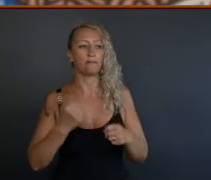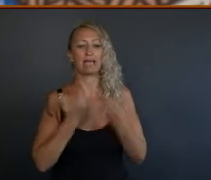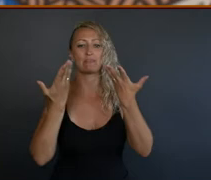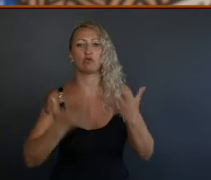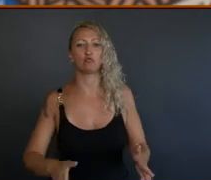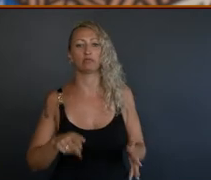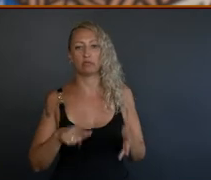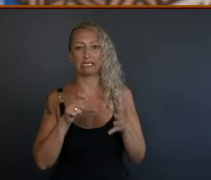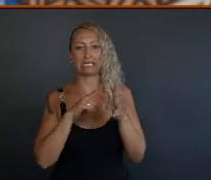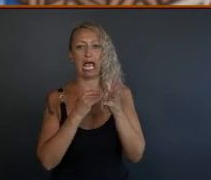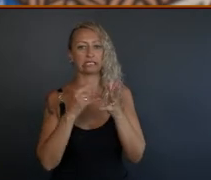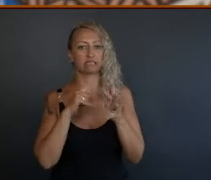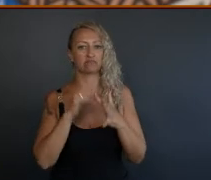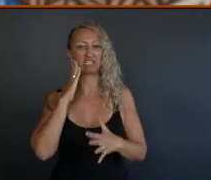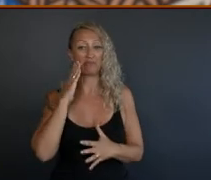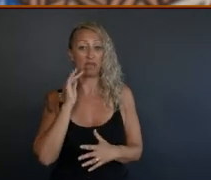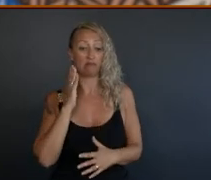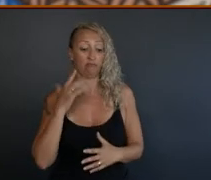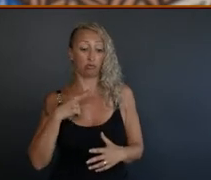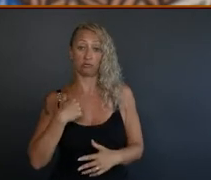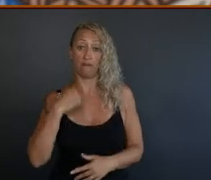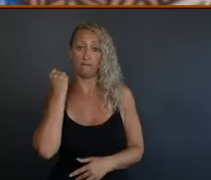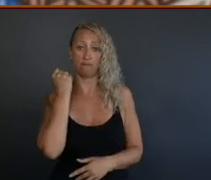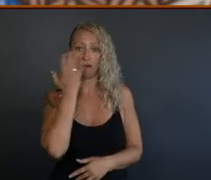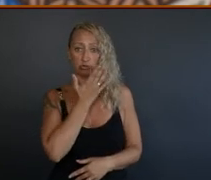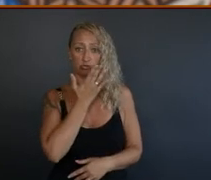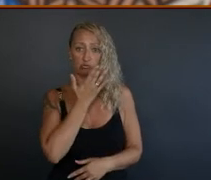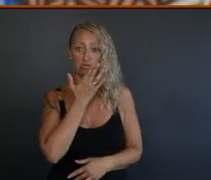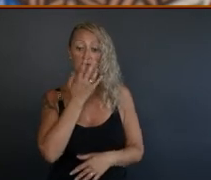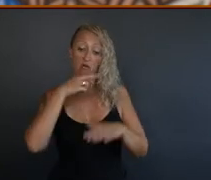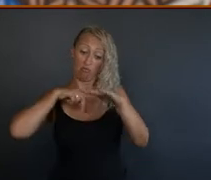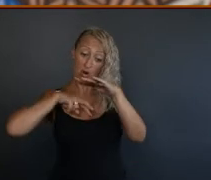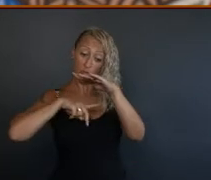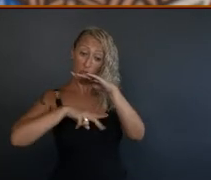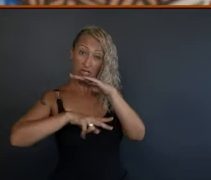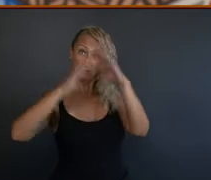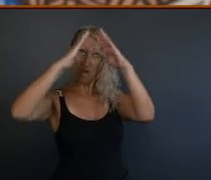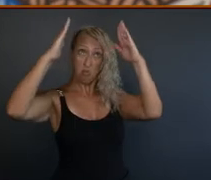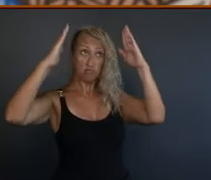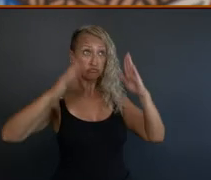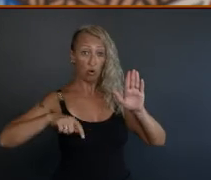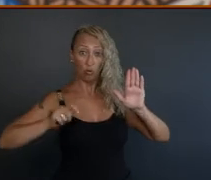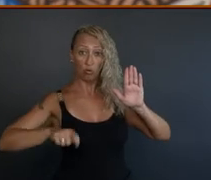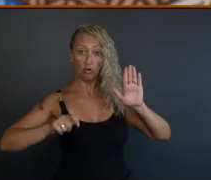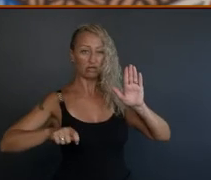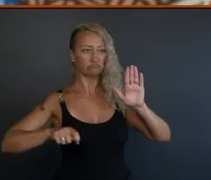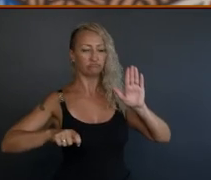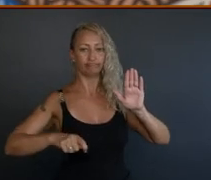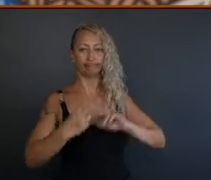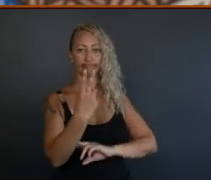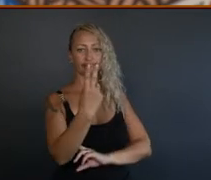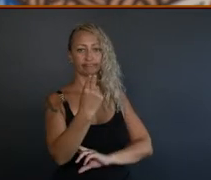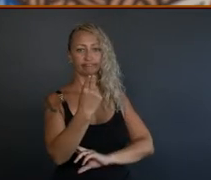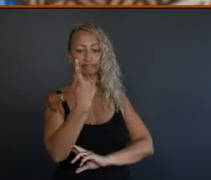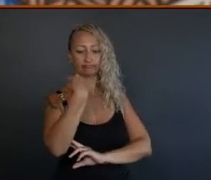is, what you go in that courthouse for, or any criminal records or anything like that. It's just a no-no.